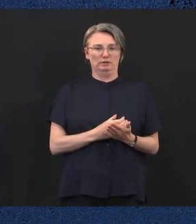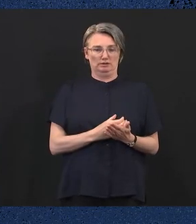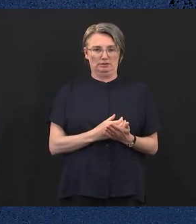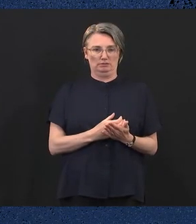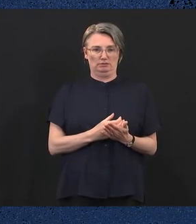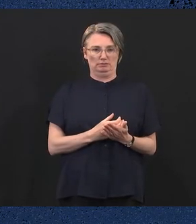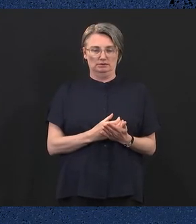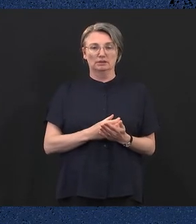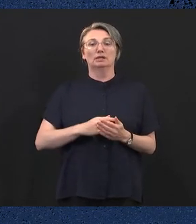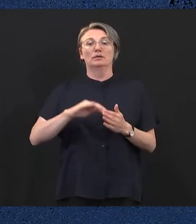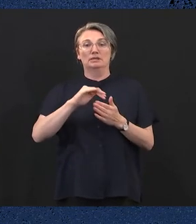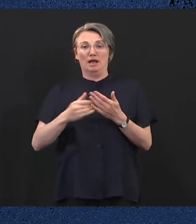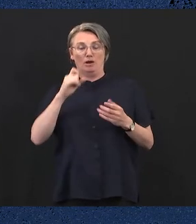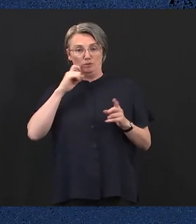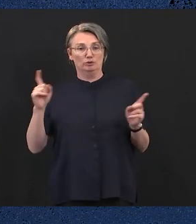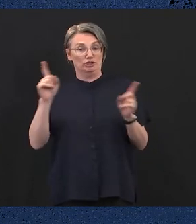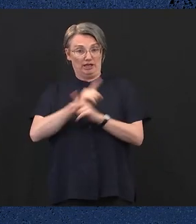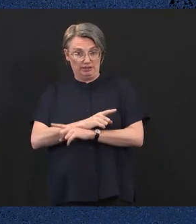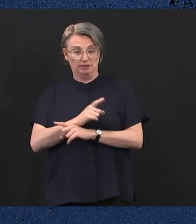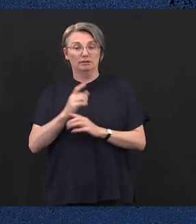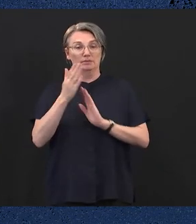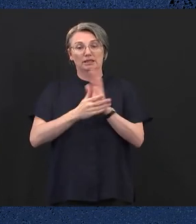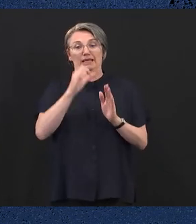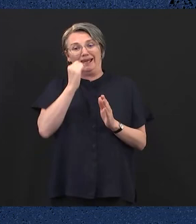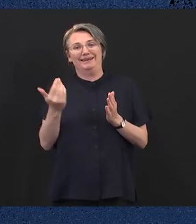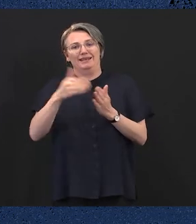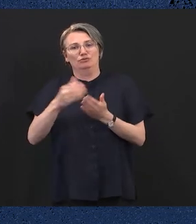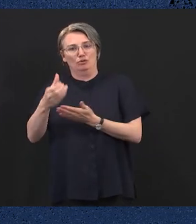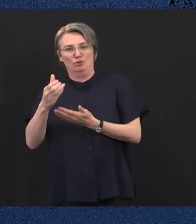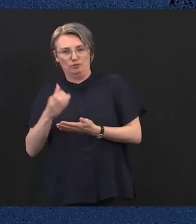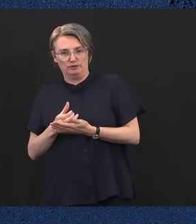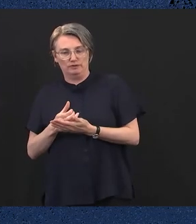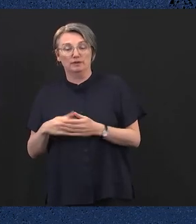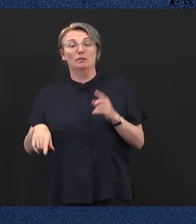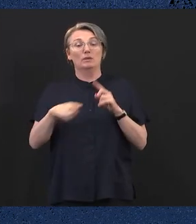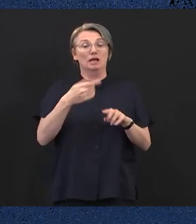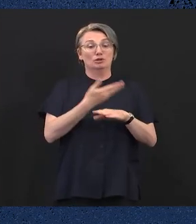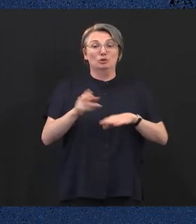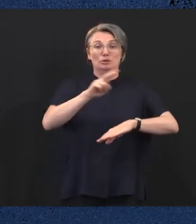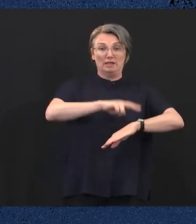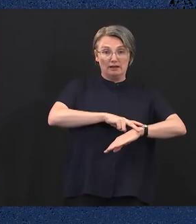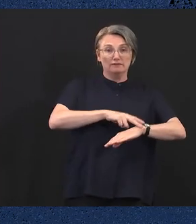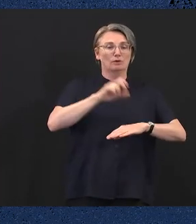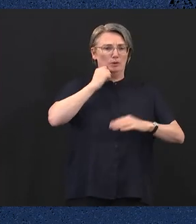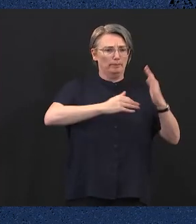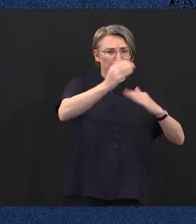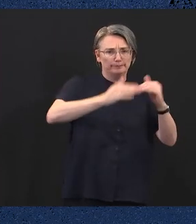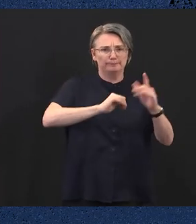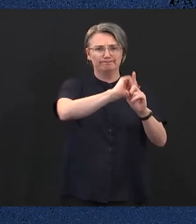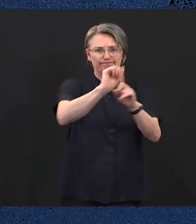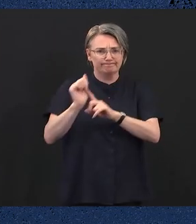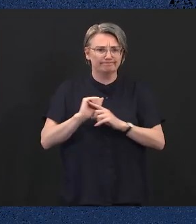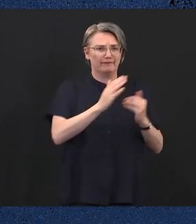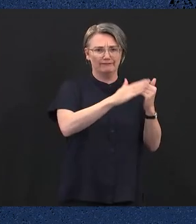select training pathways and will build and upgrade TAFE campuses across the state so that Victorians can